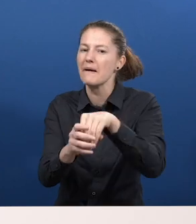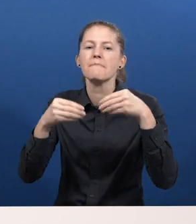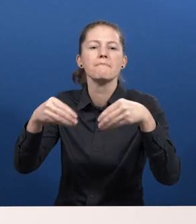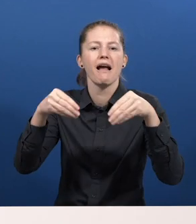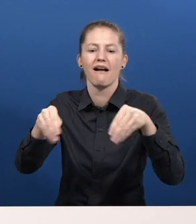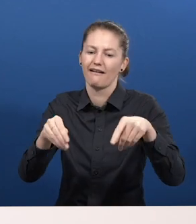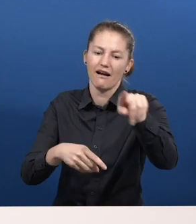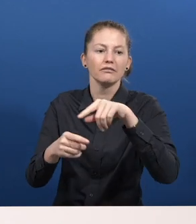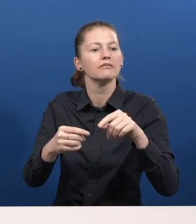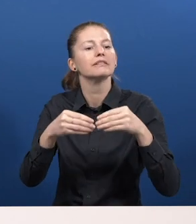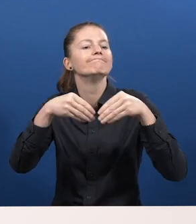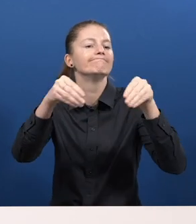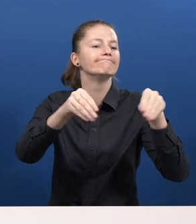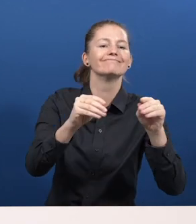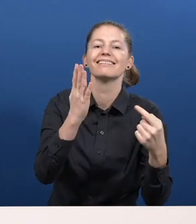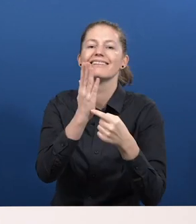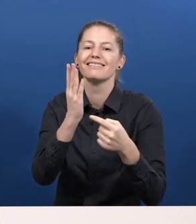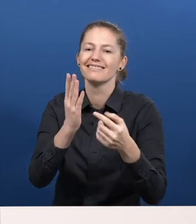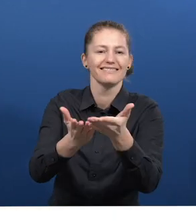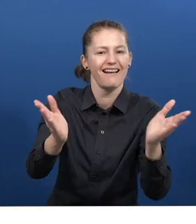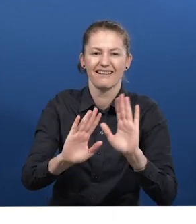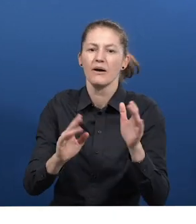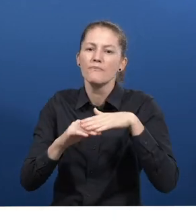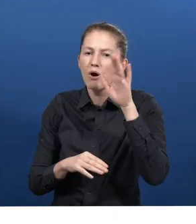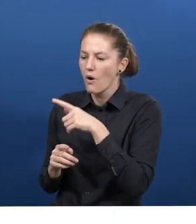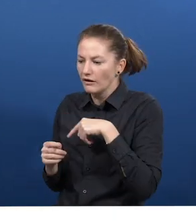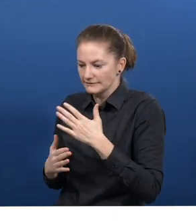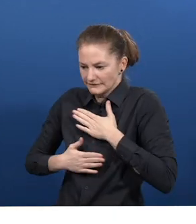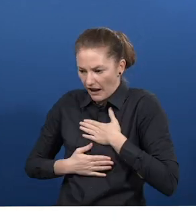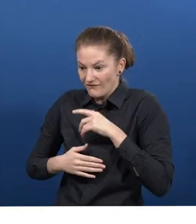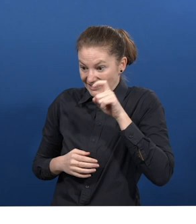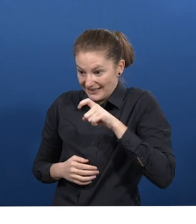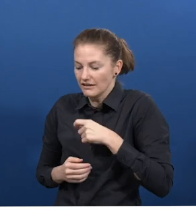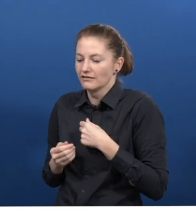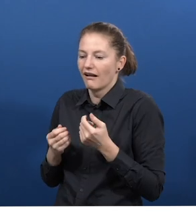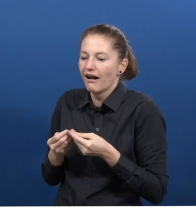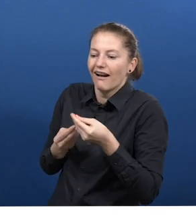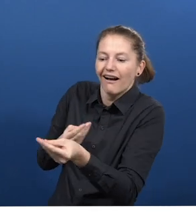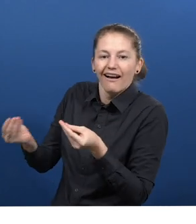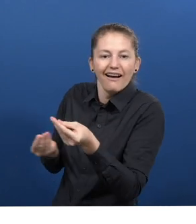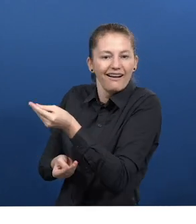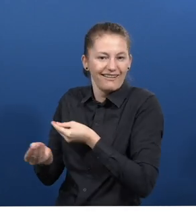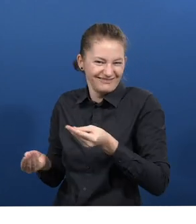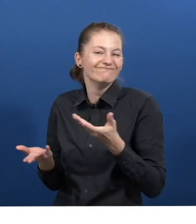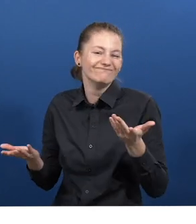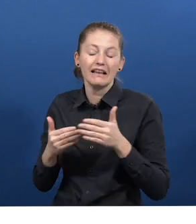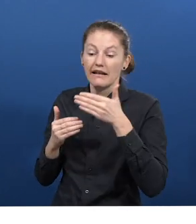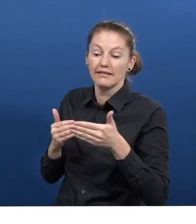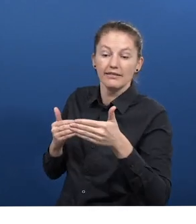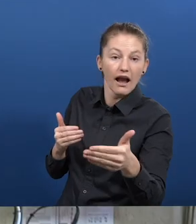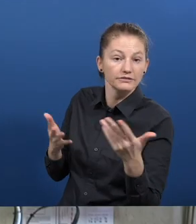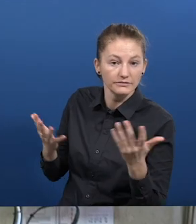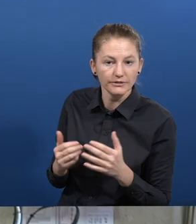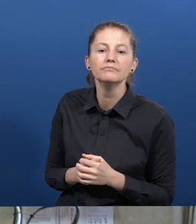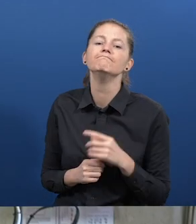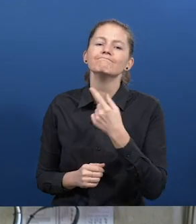but rather, in an alternative to make your own object. What is next for MyHumanKit? What we would like is